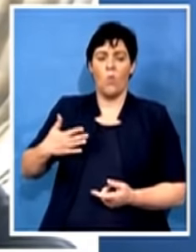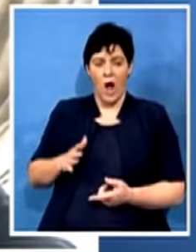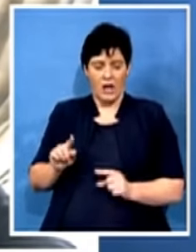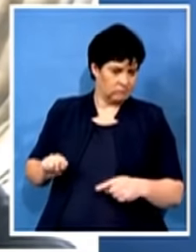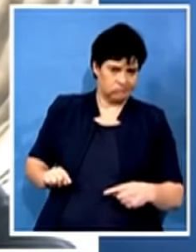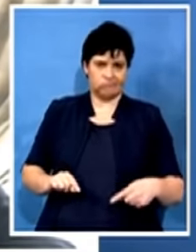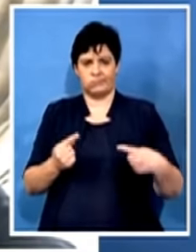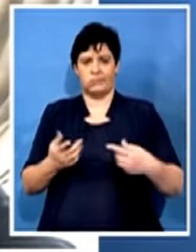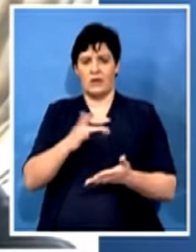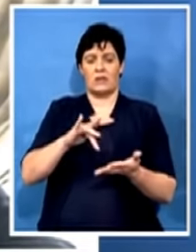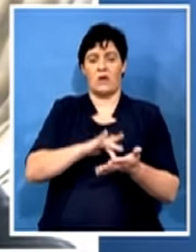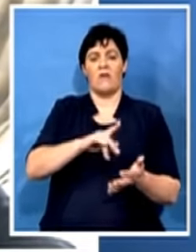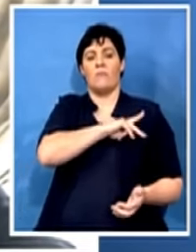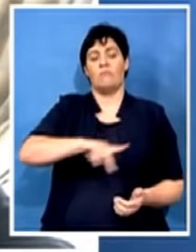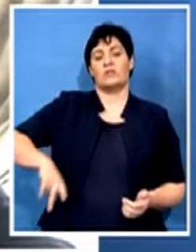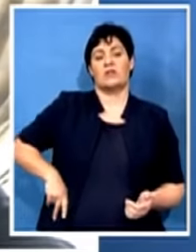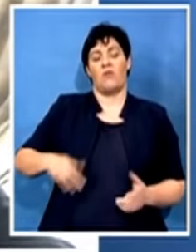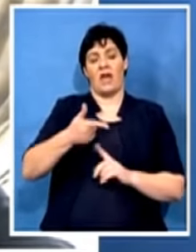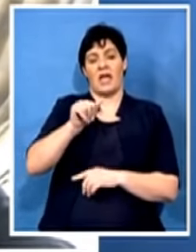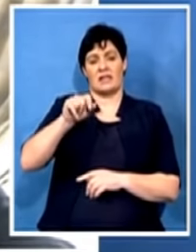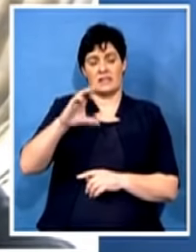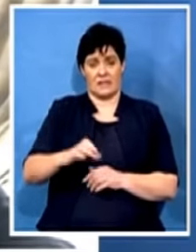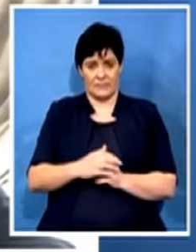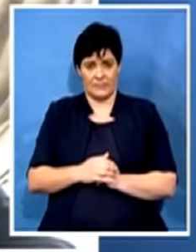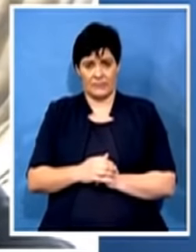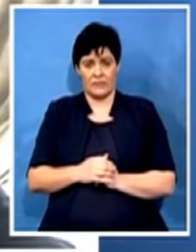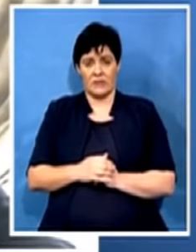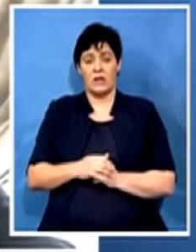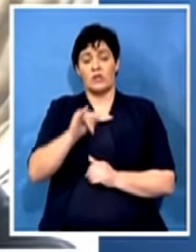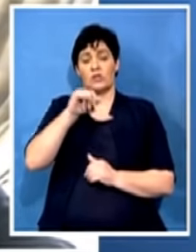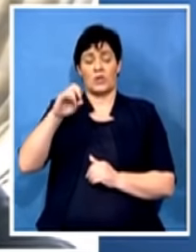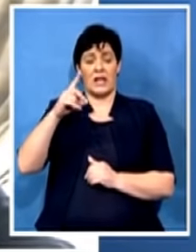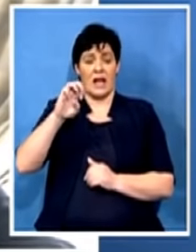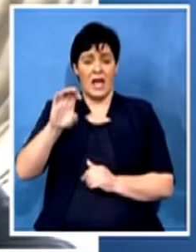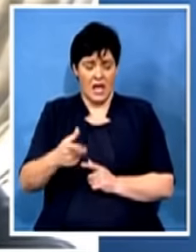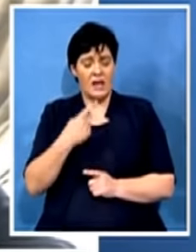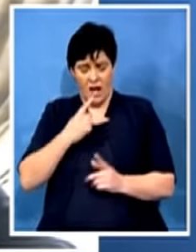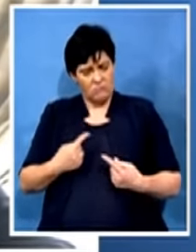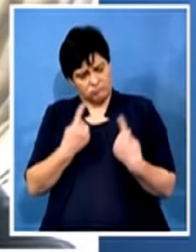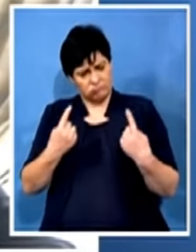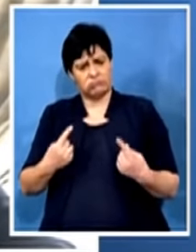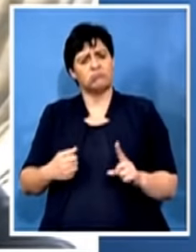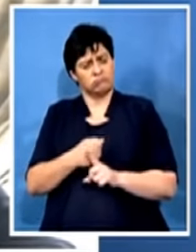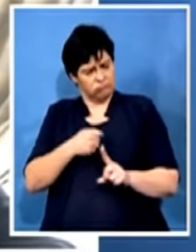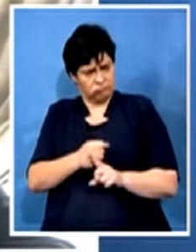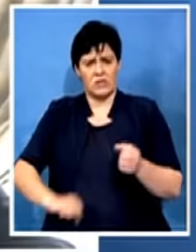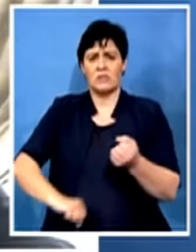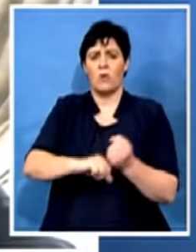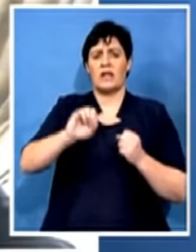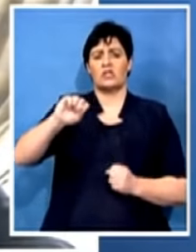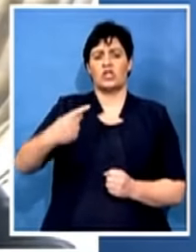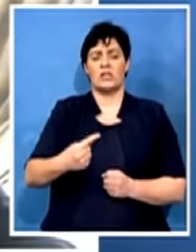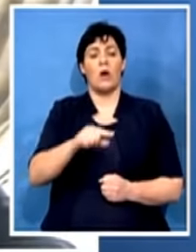African National Congress. So Mzondile Massina is essentially coming out to back the Secretary-General of the African National Congress because he is not